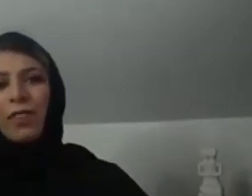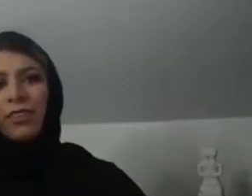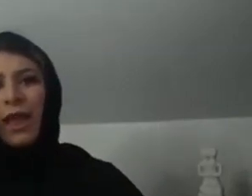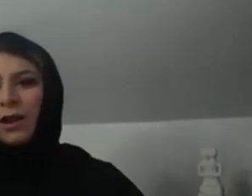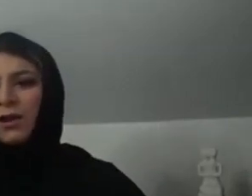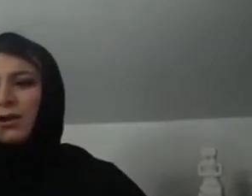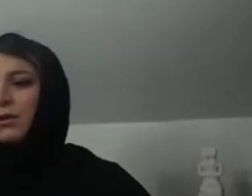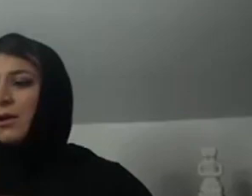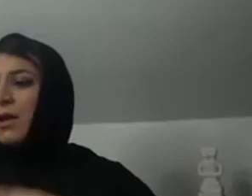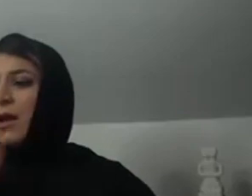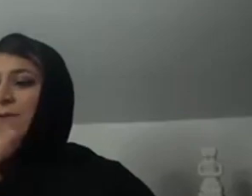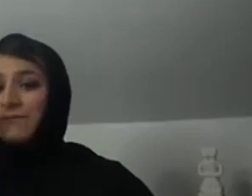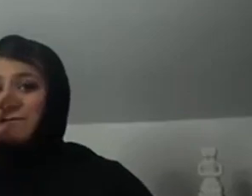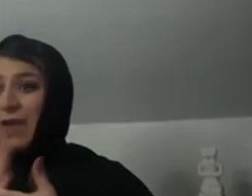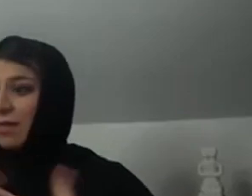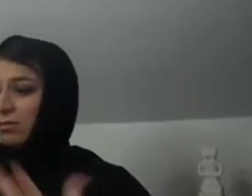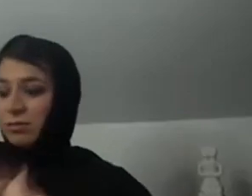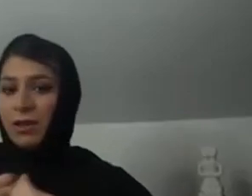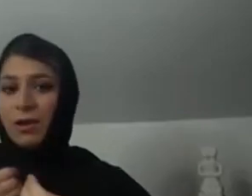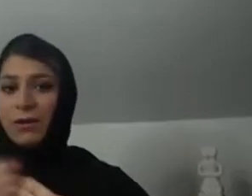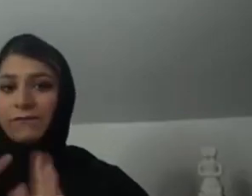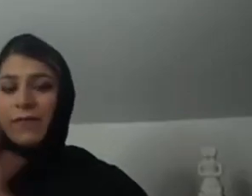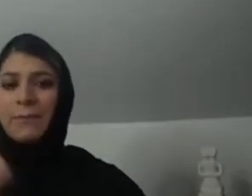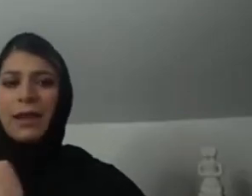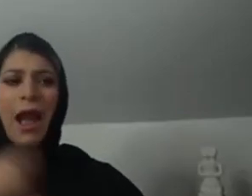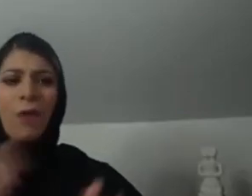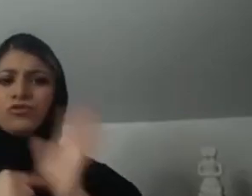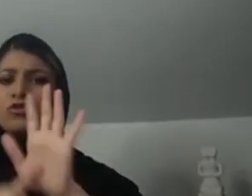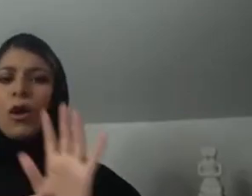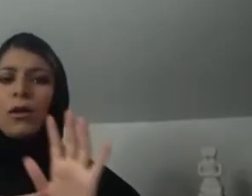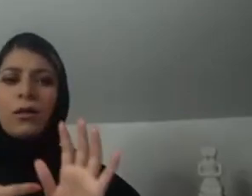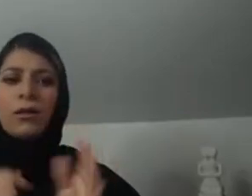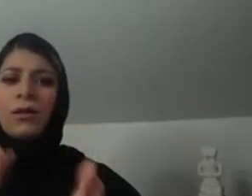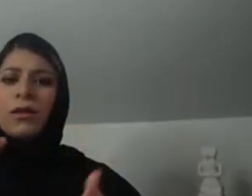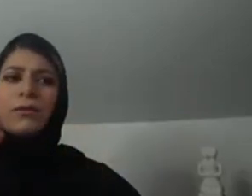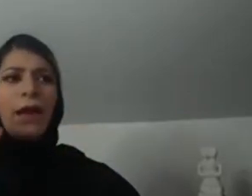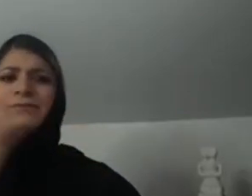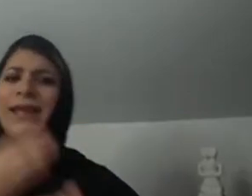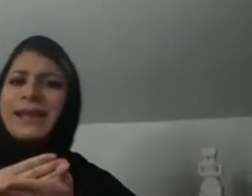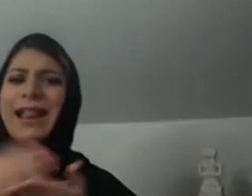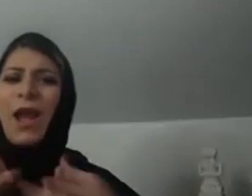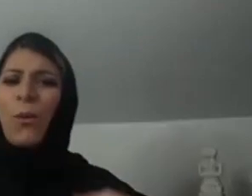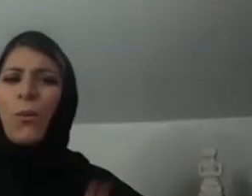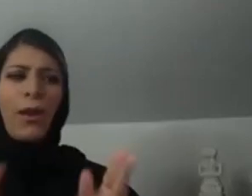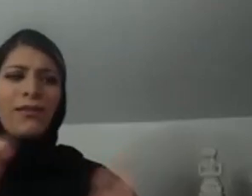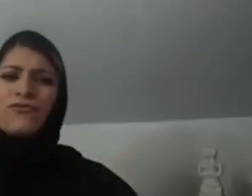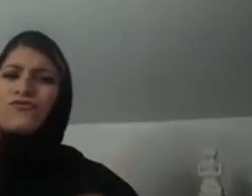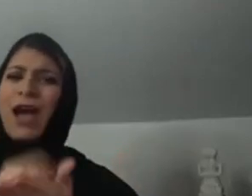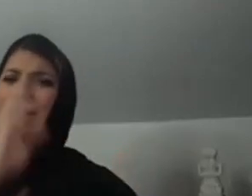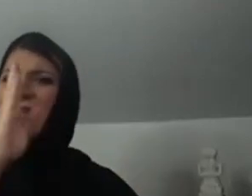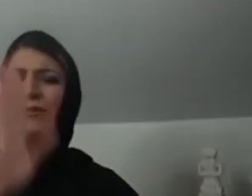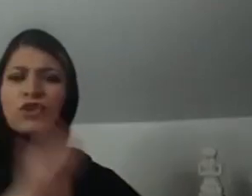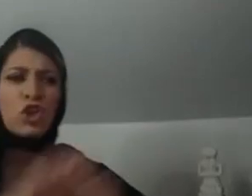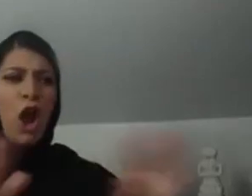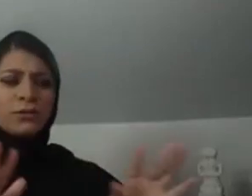let's say to want to prove to them that you, whatever you want to do, you can do, you know, my faith, uh, in my film